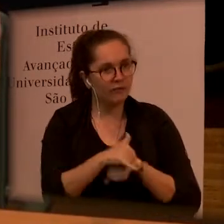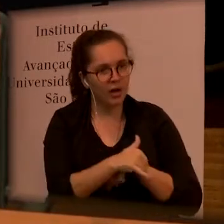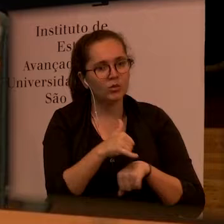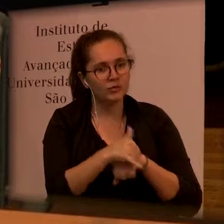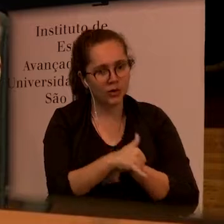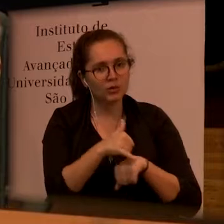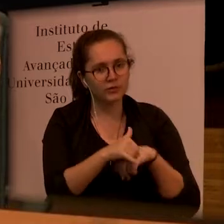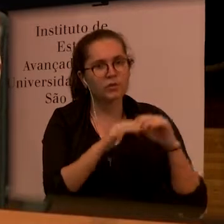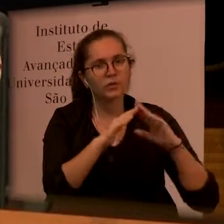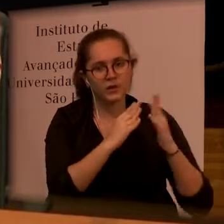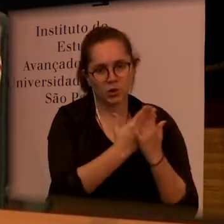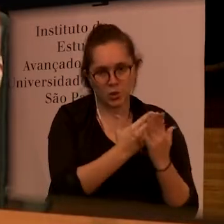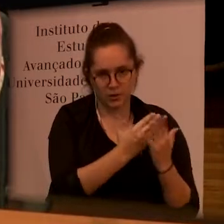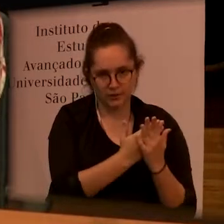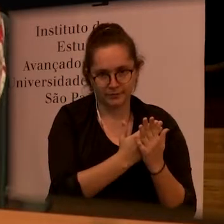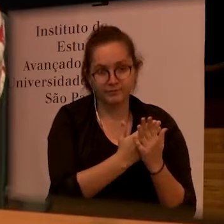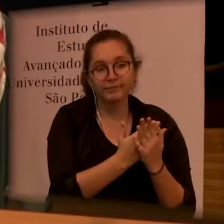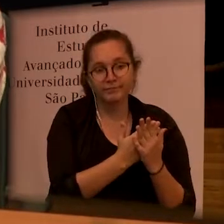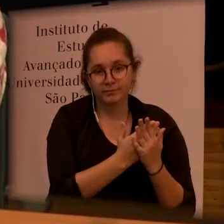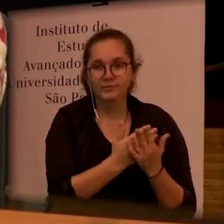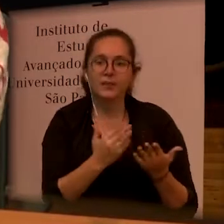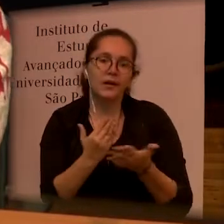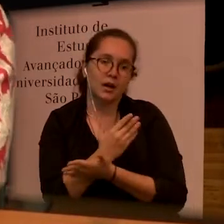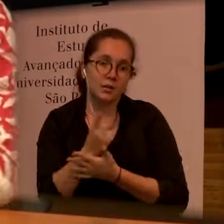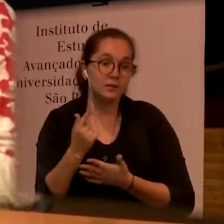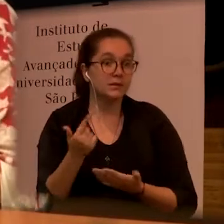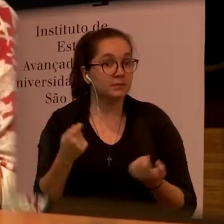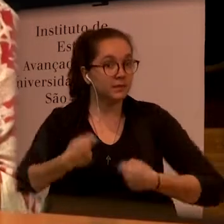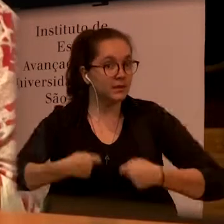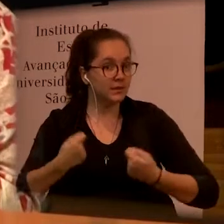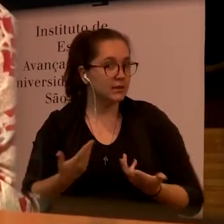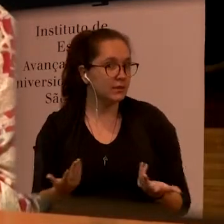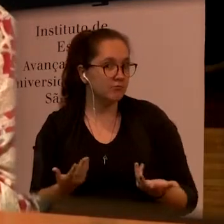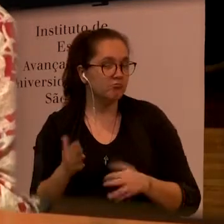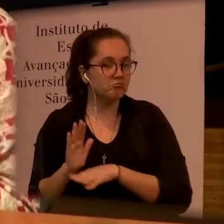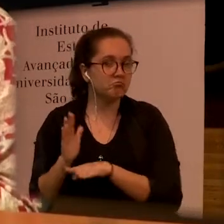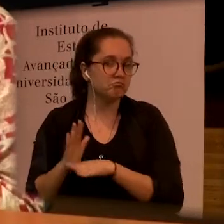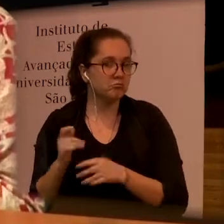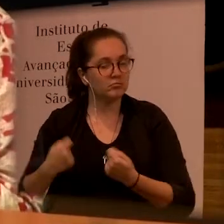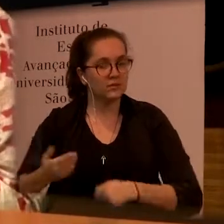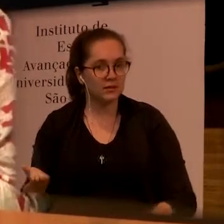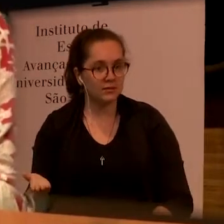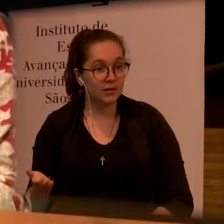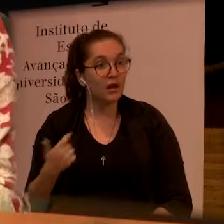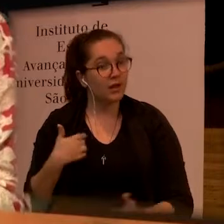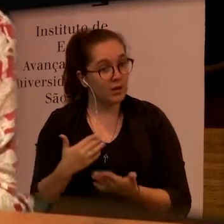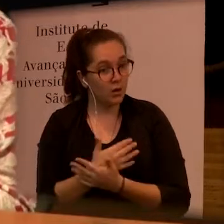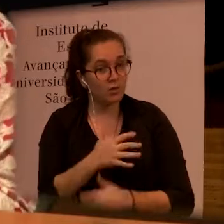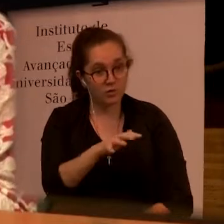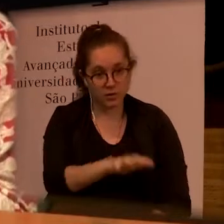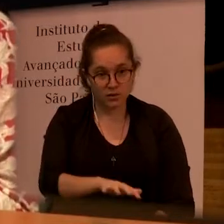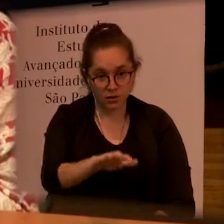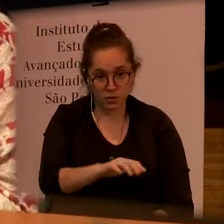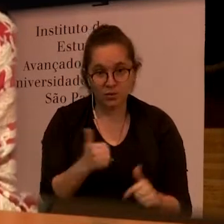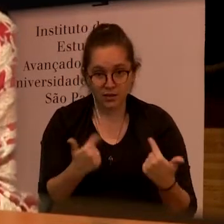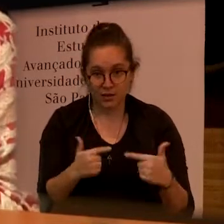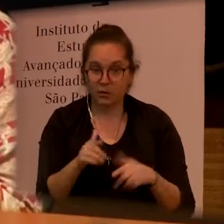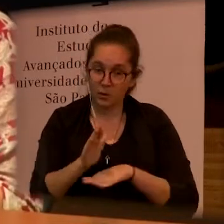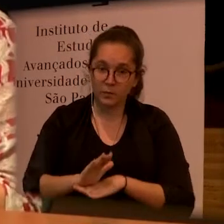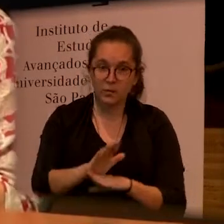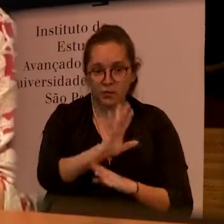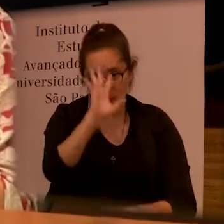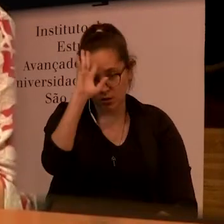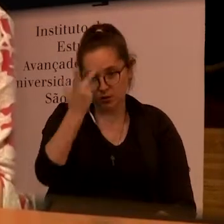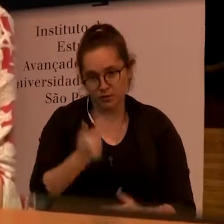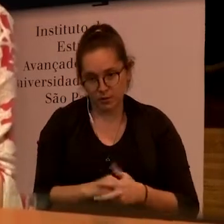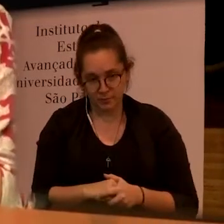children to go to school so it's lots of different sectors working together I'm sure others have much to add